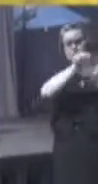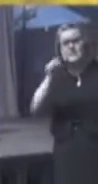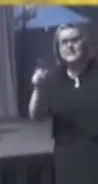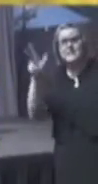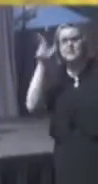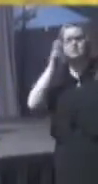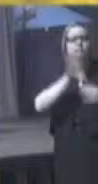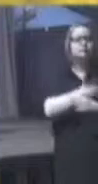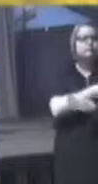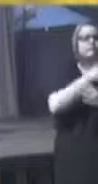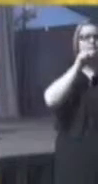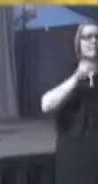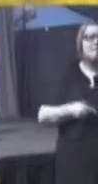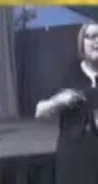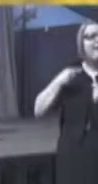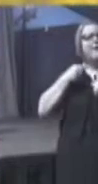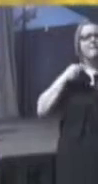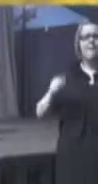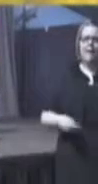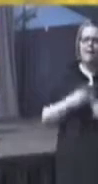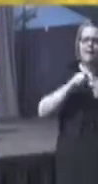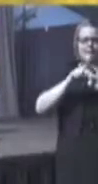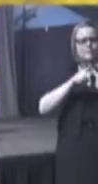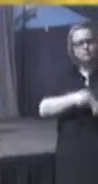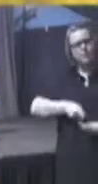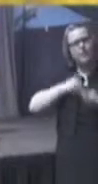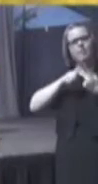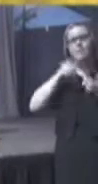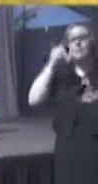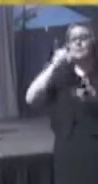pain and progress and struggle and sacrifice,